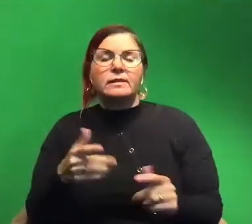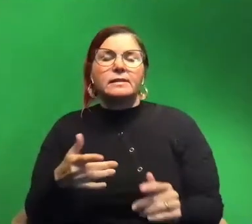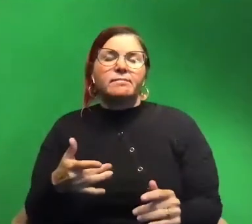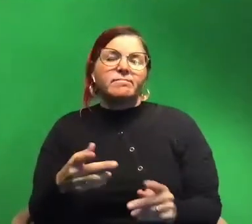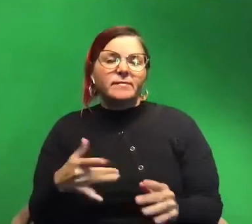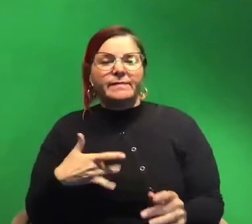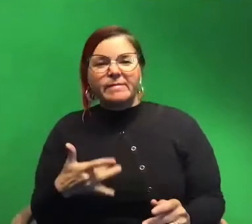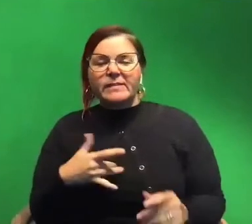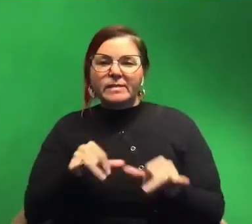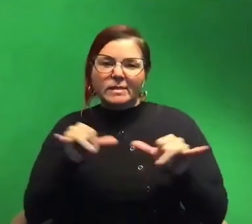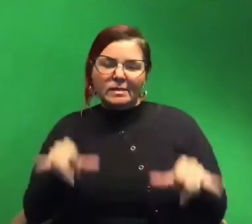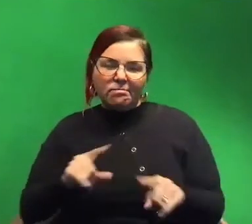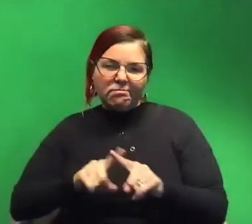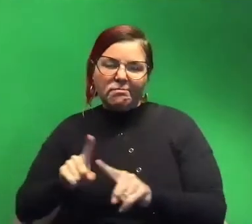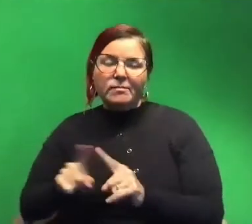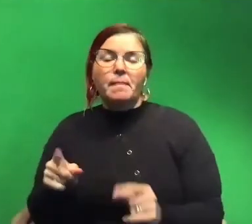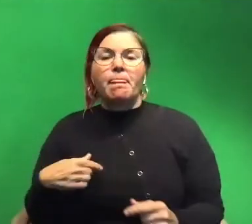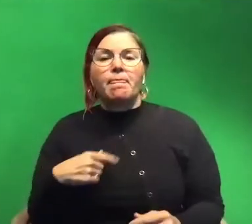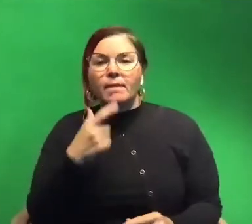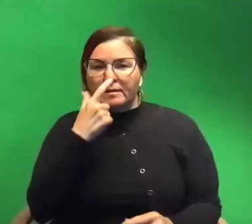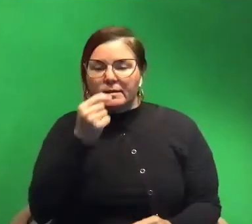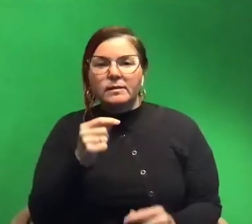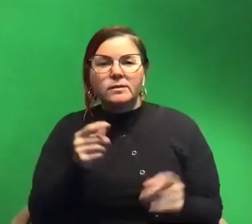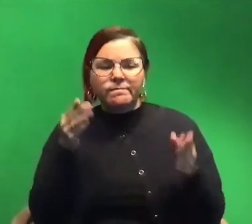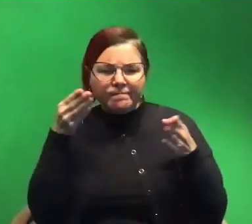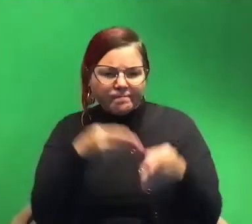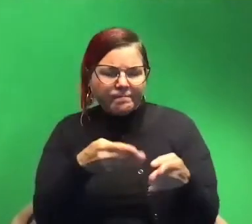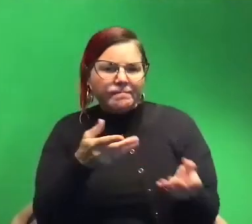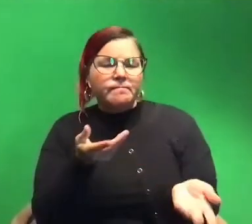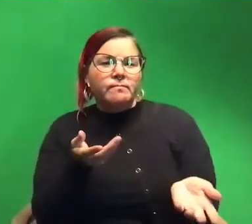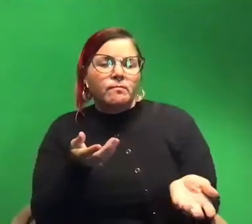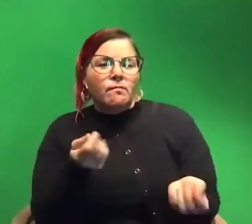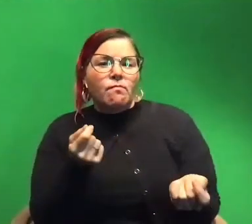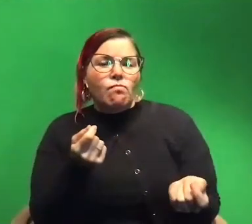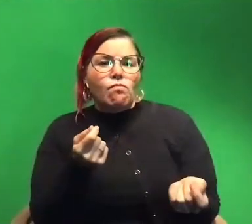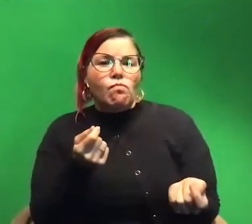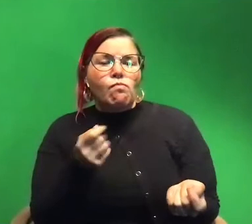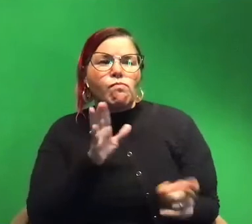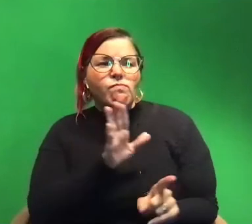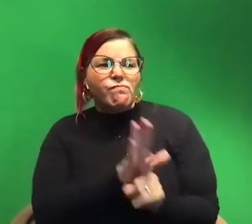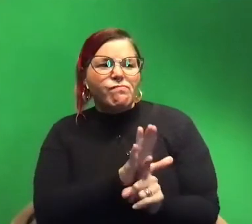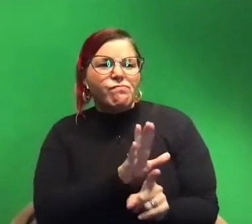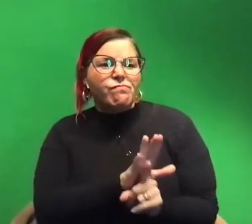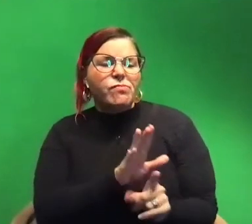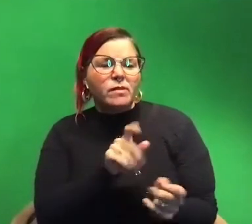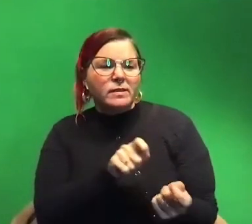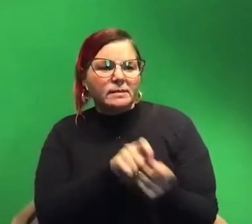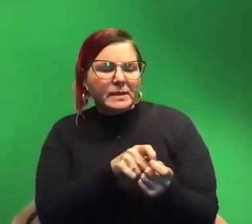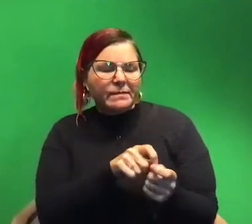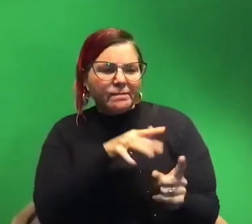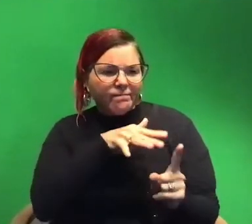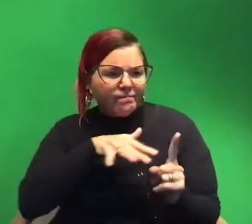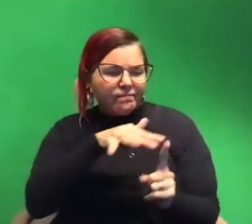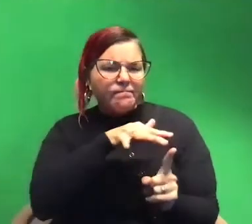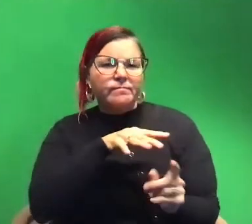So I was really interested in like keying in on you know their really specific environment and